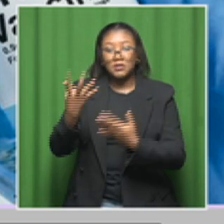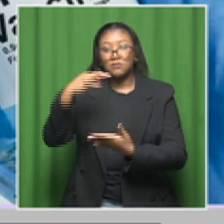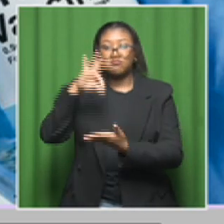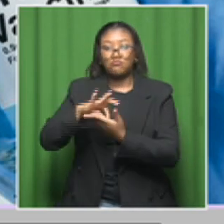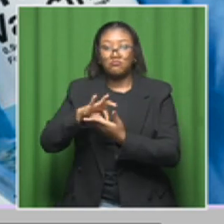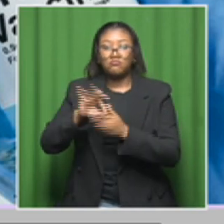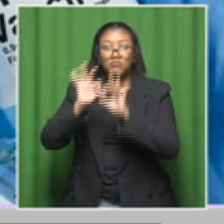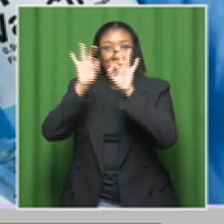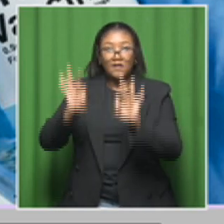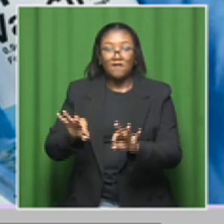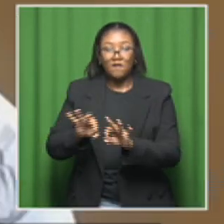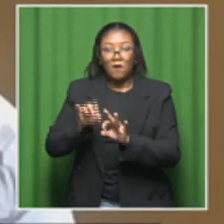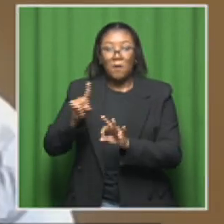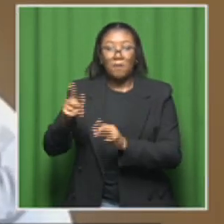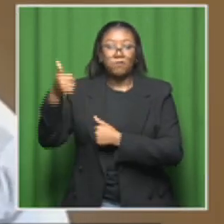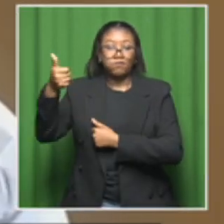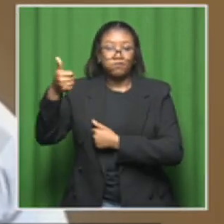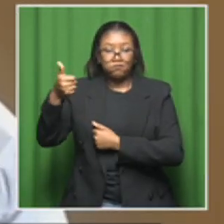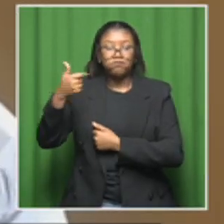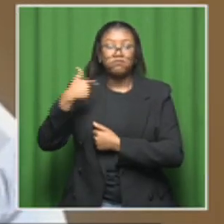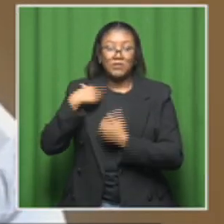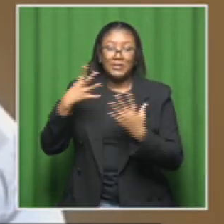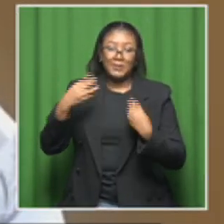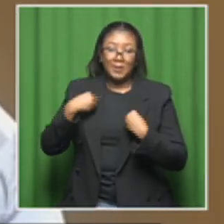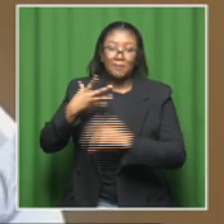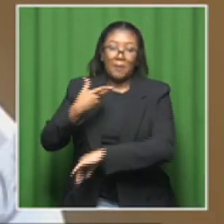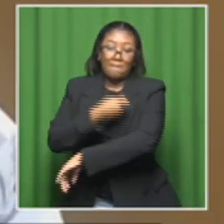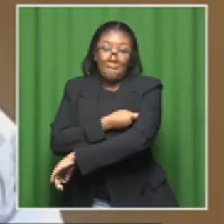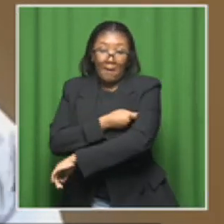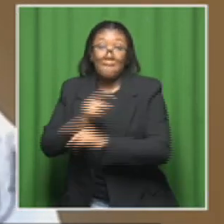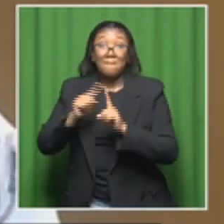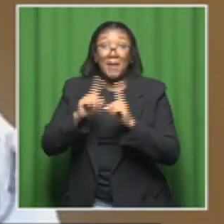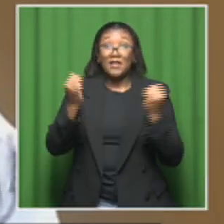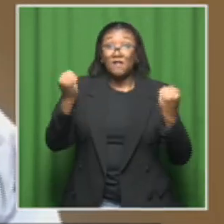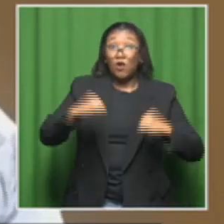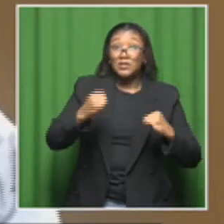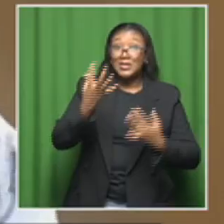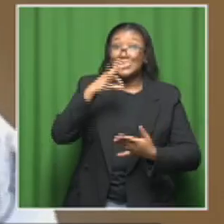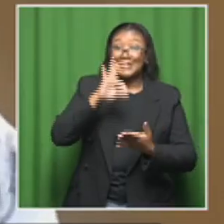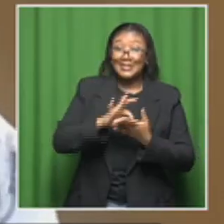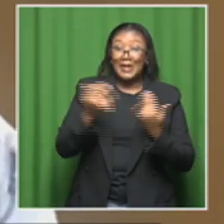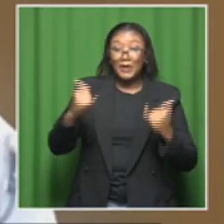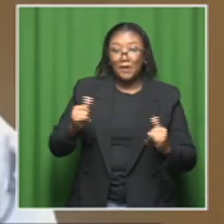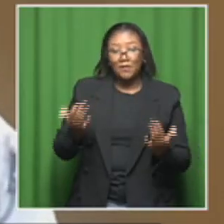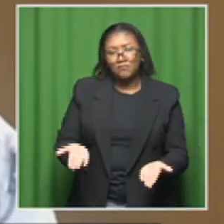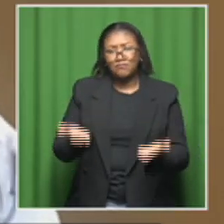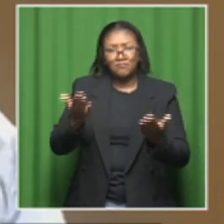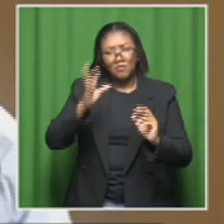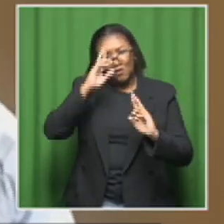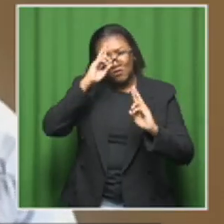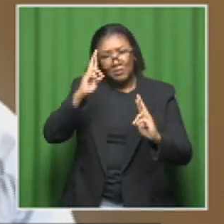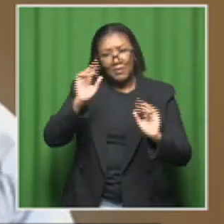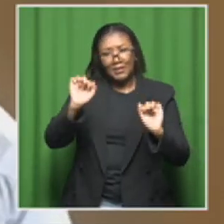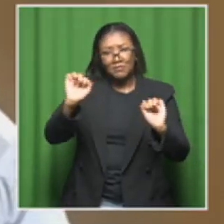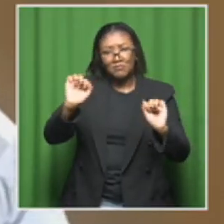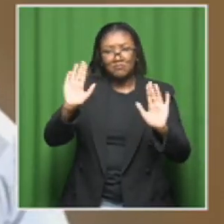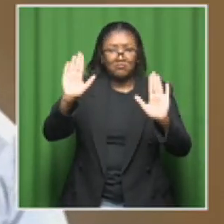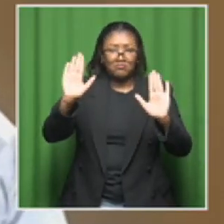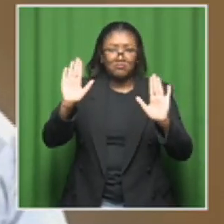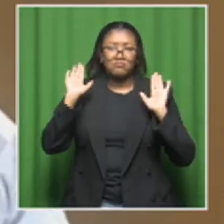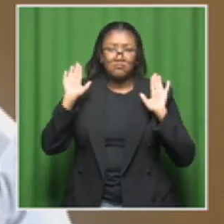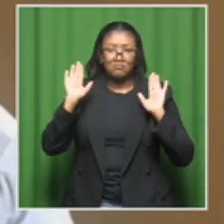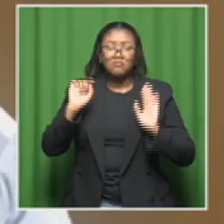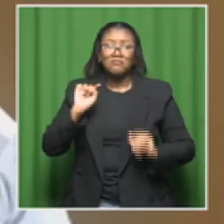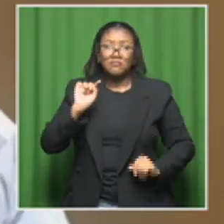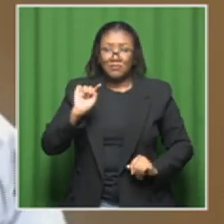I must say that we don't always know if there is no consent form. And we think in the majority of cases,